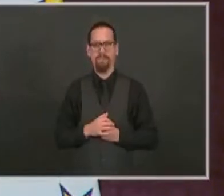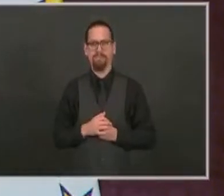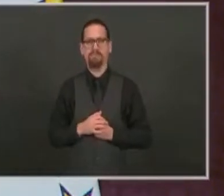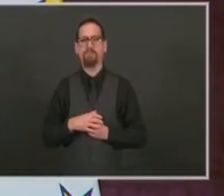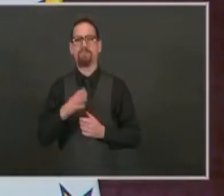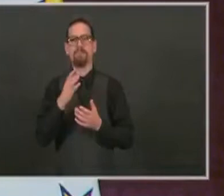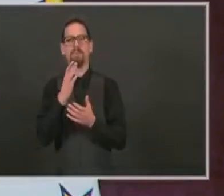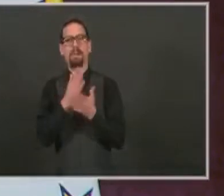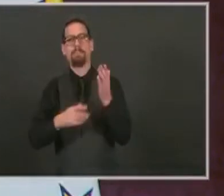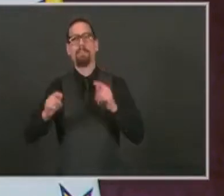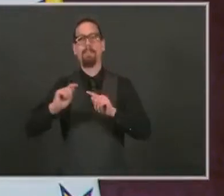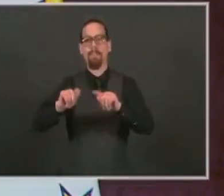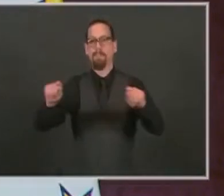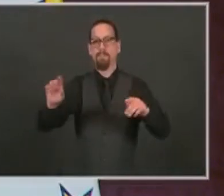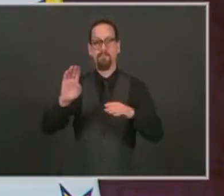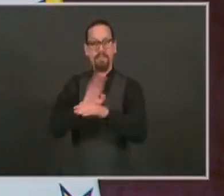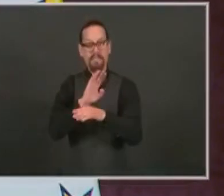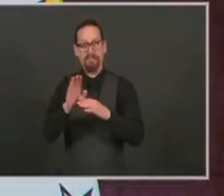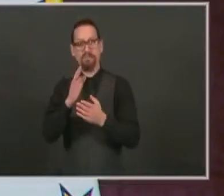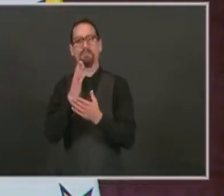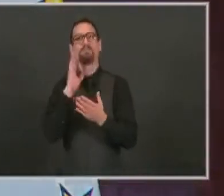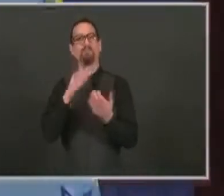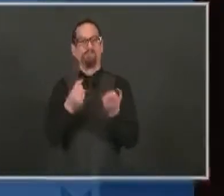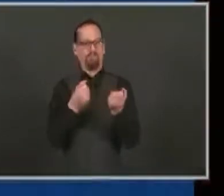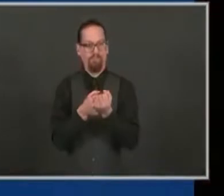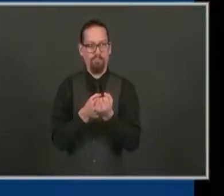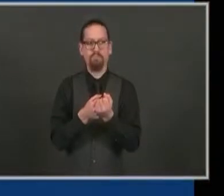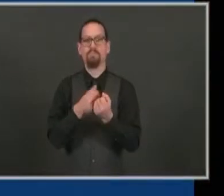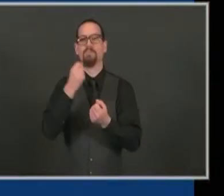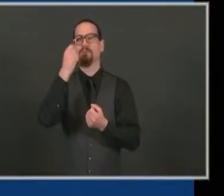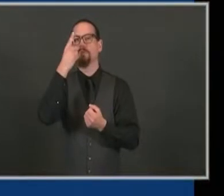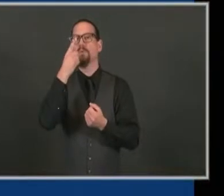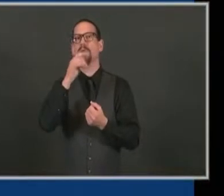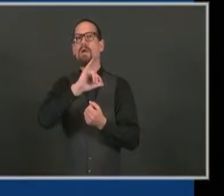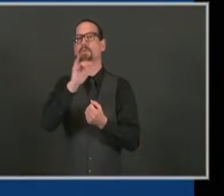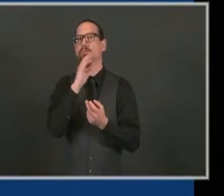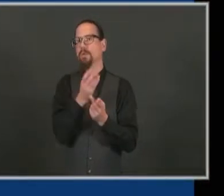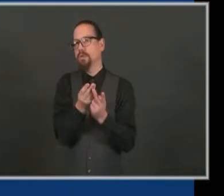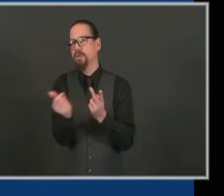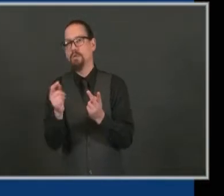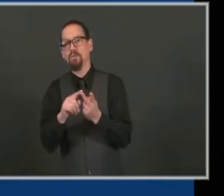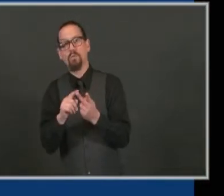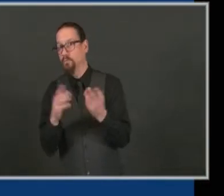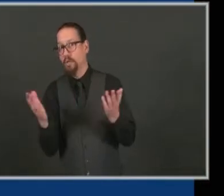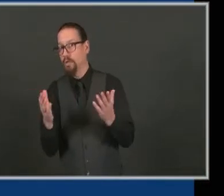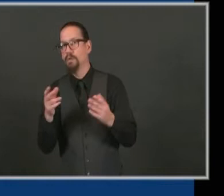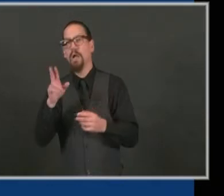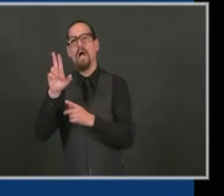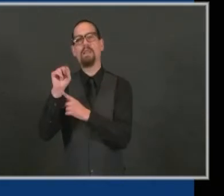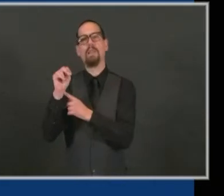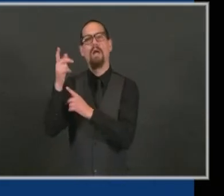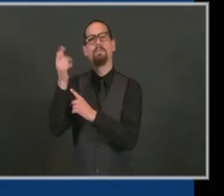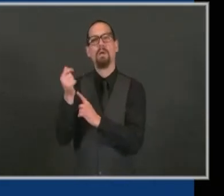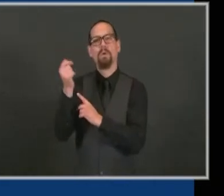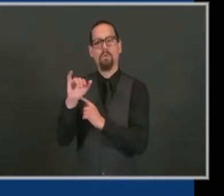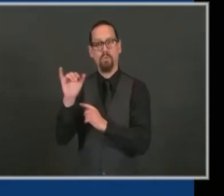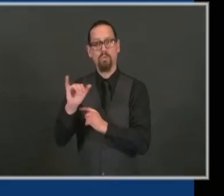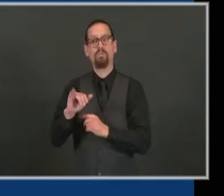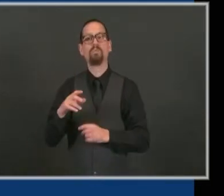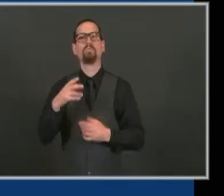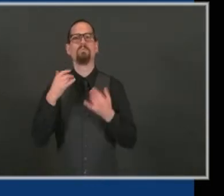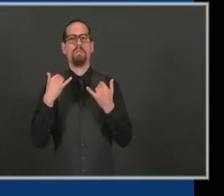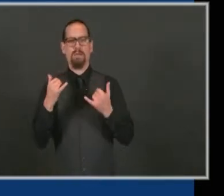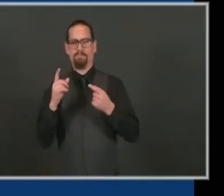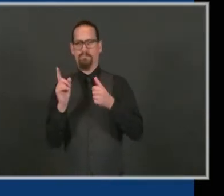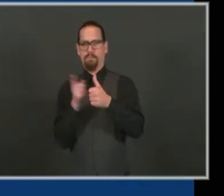unemployed. And I'd ask you please to put the slide up. So first let's start with the business component. We're allocating